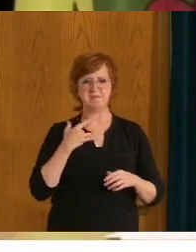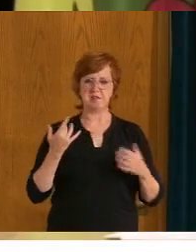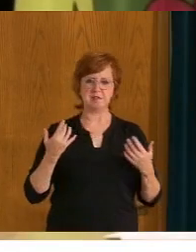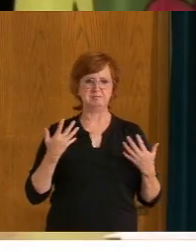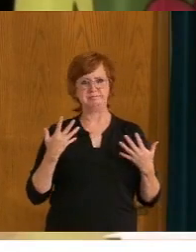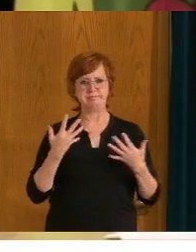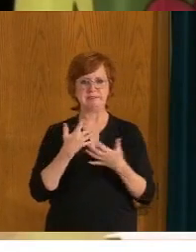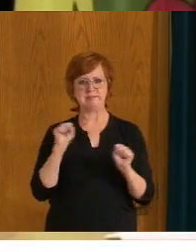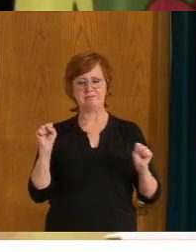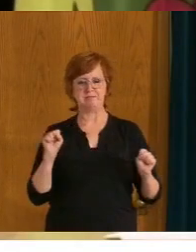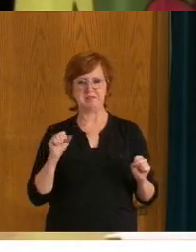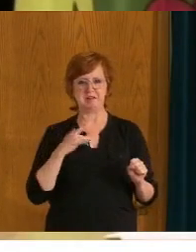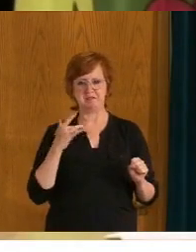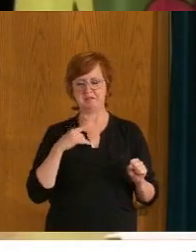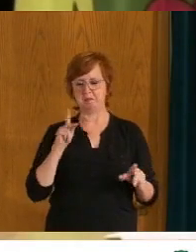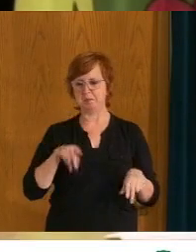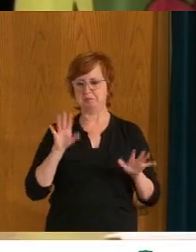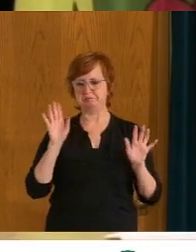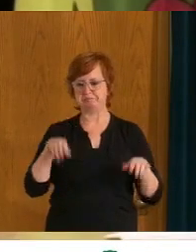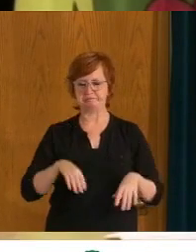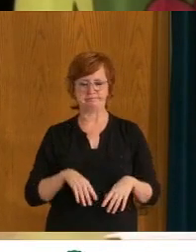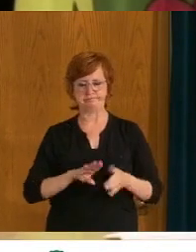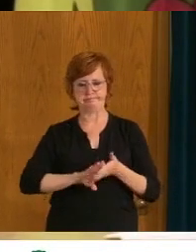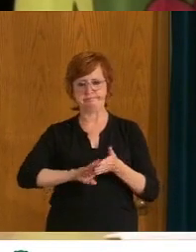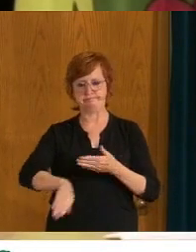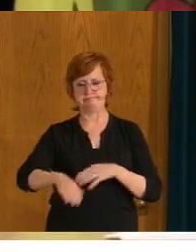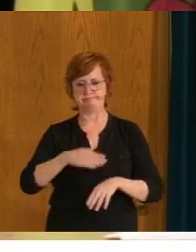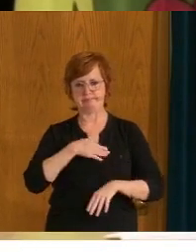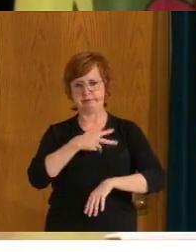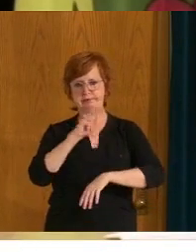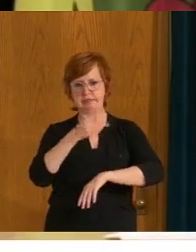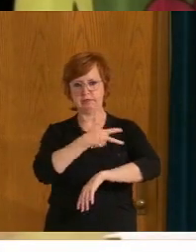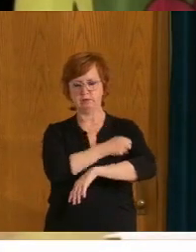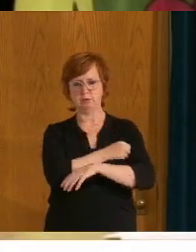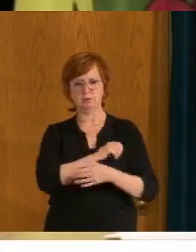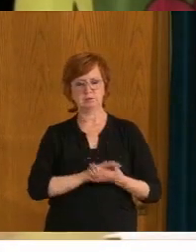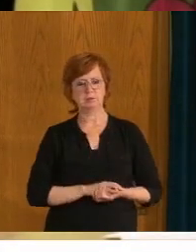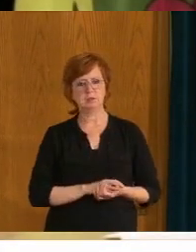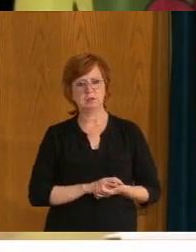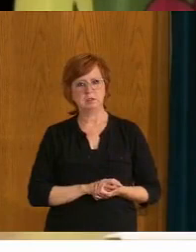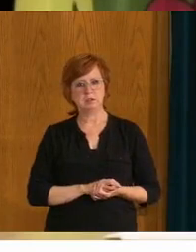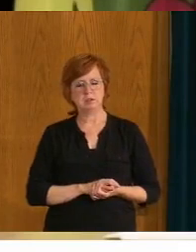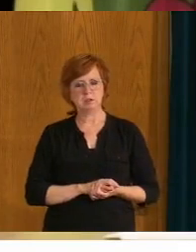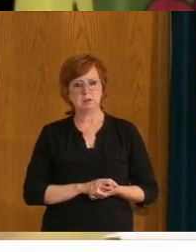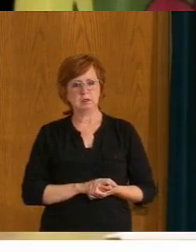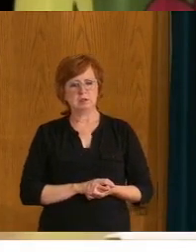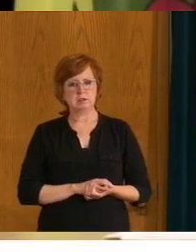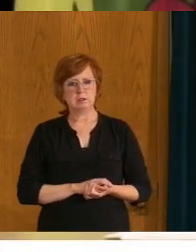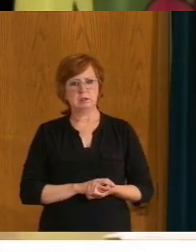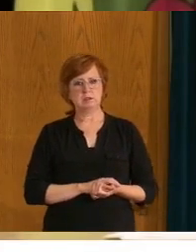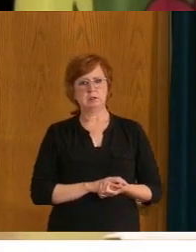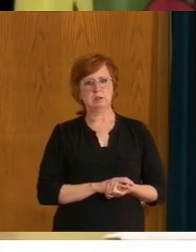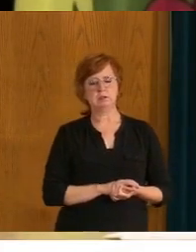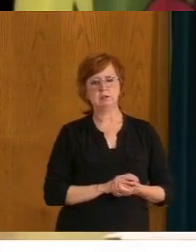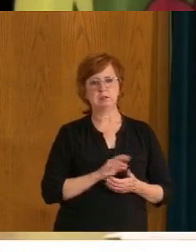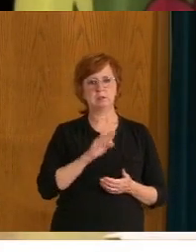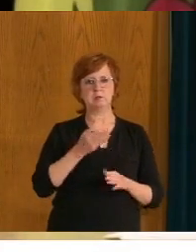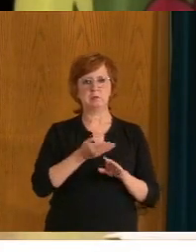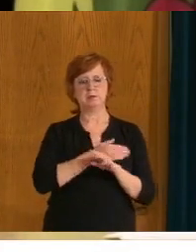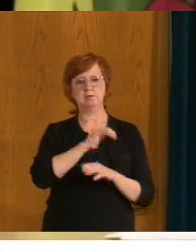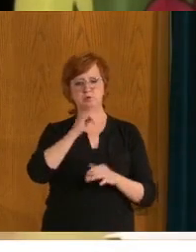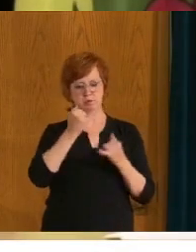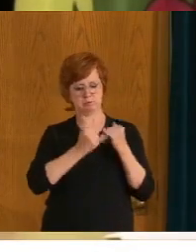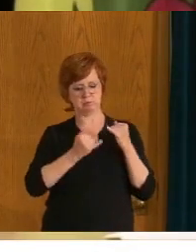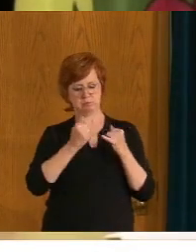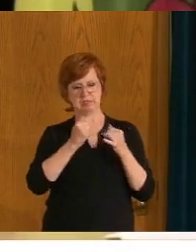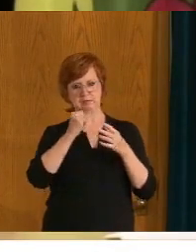given life is essentially returning to normal and on July 11th. And you were saying we could be up to 70% second dose by the end of